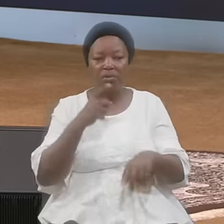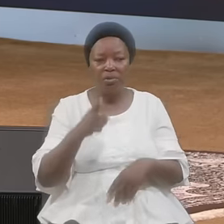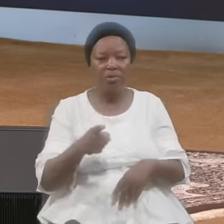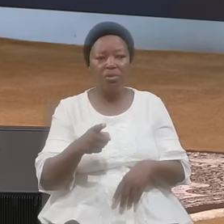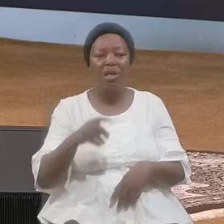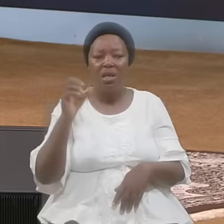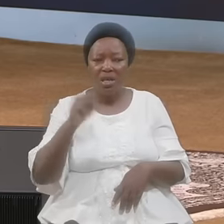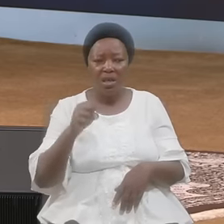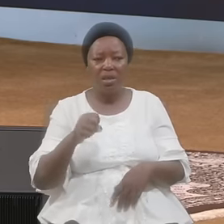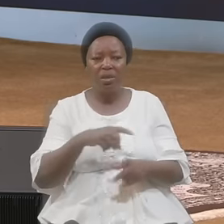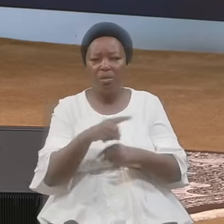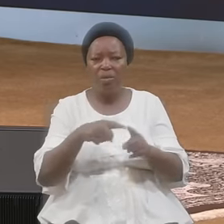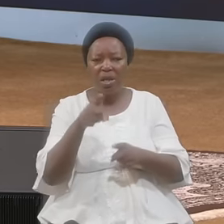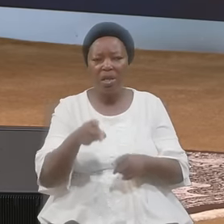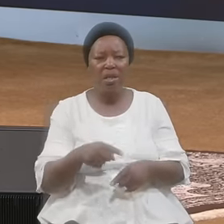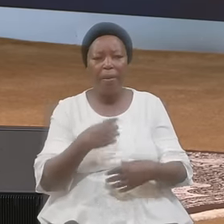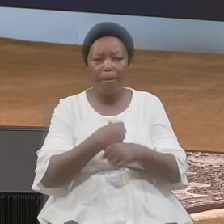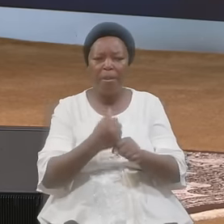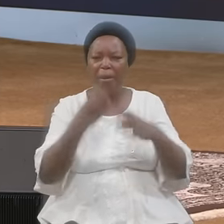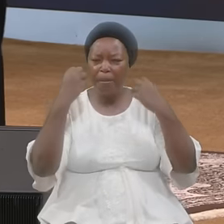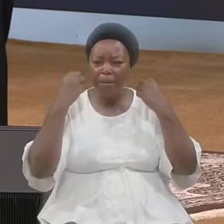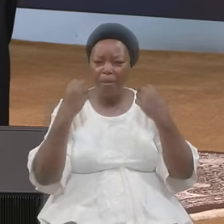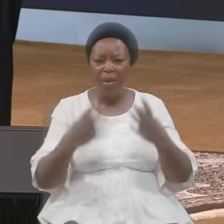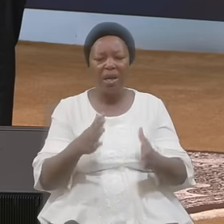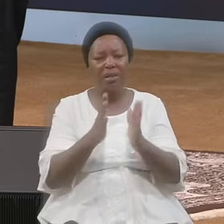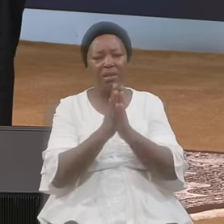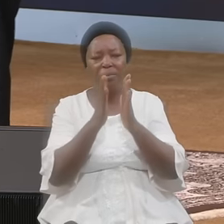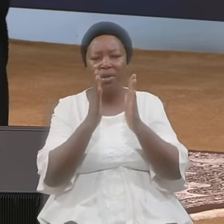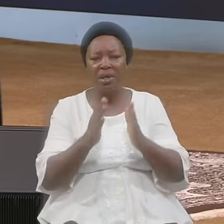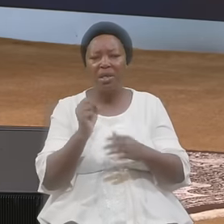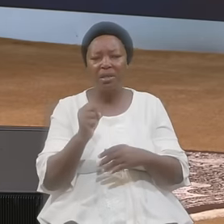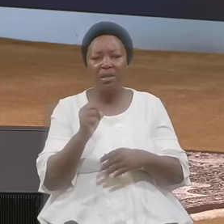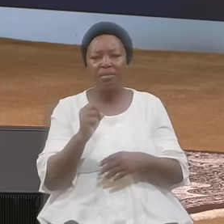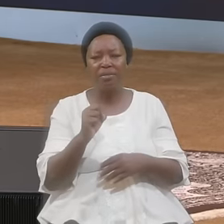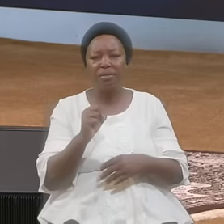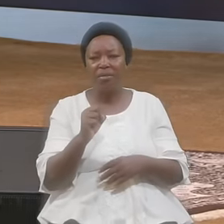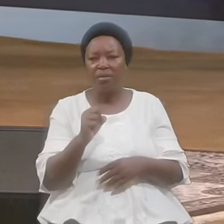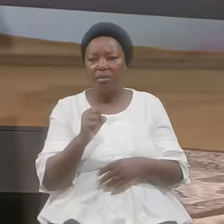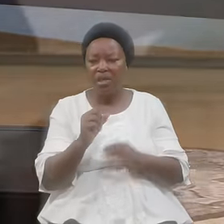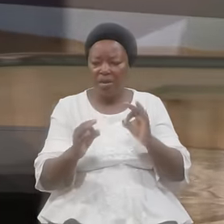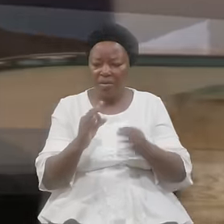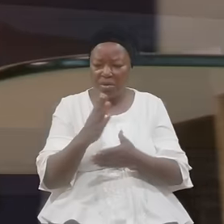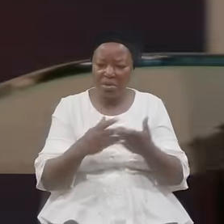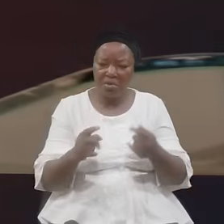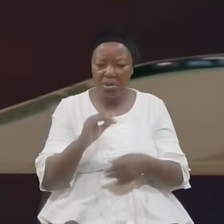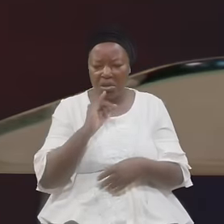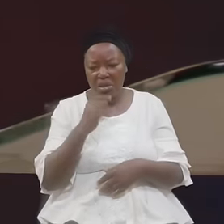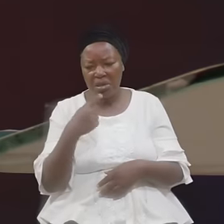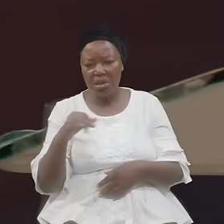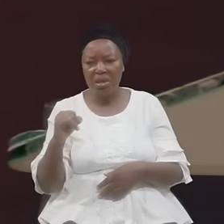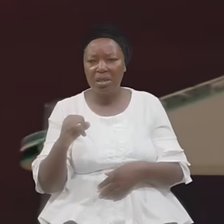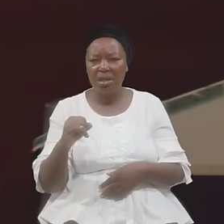Ye When You Make Many Prayers If Somebody Is Seeing